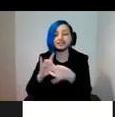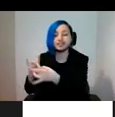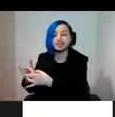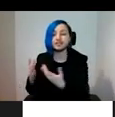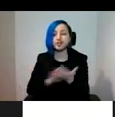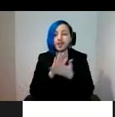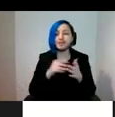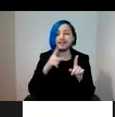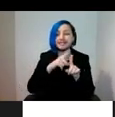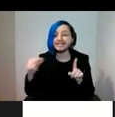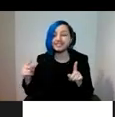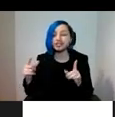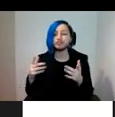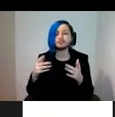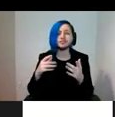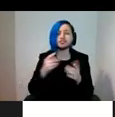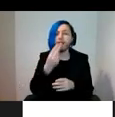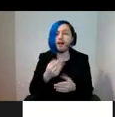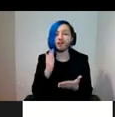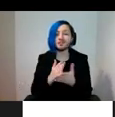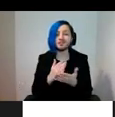ambiguous and transient by nature.